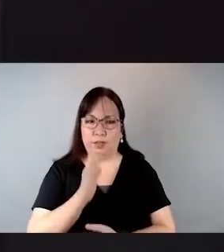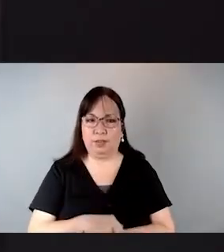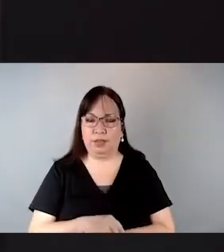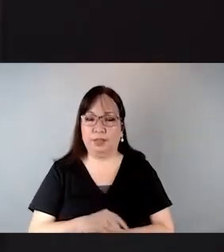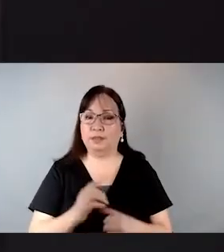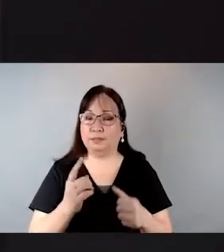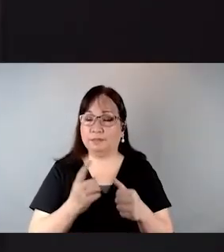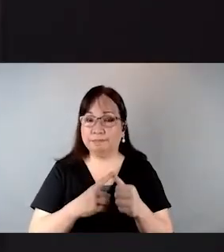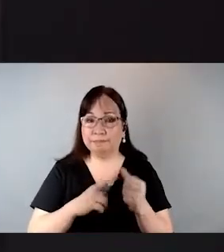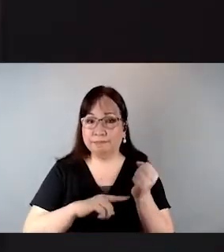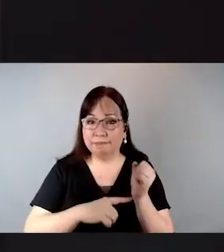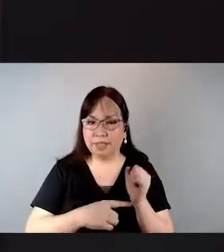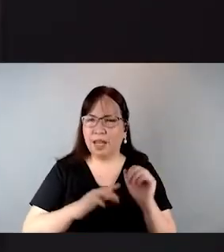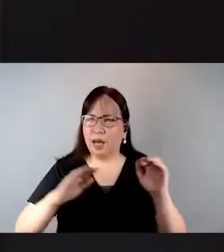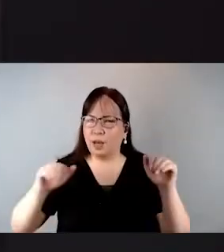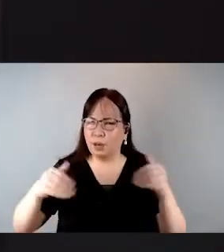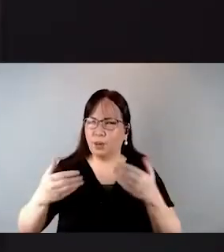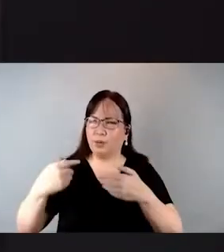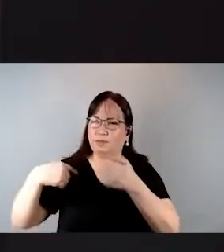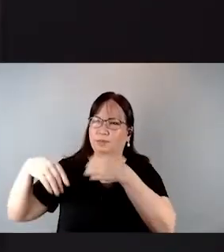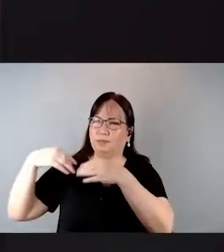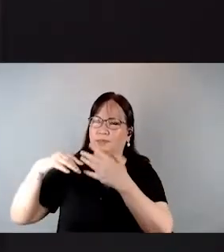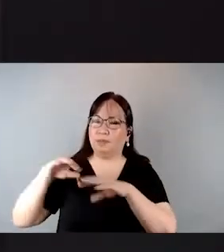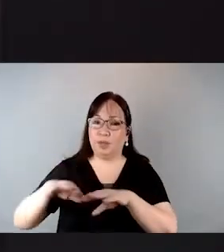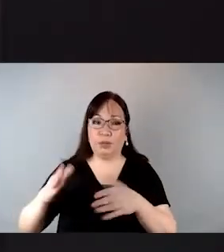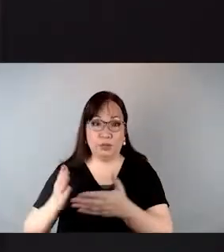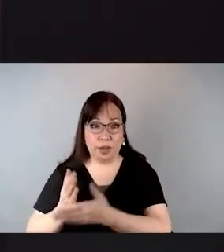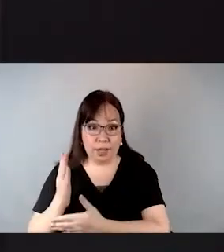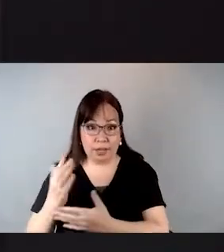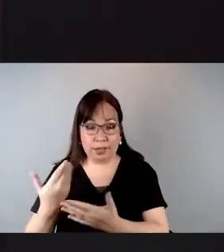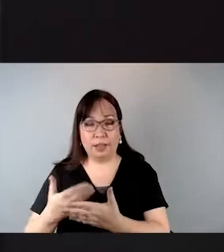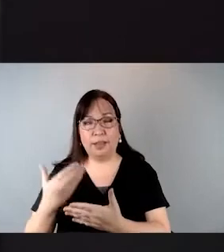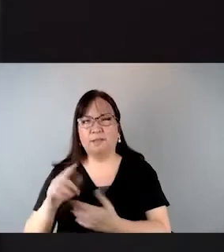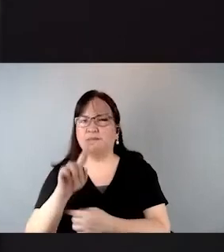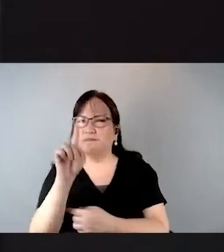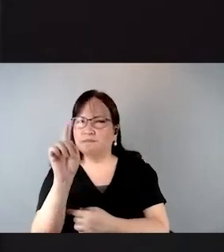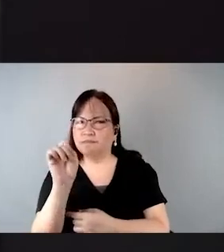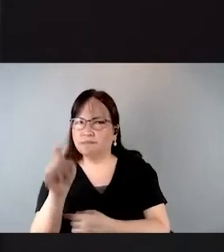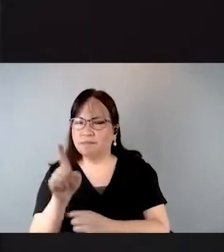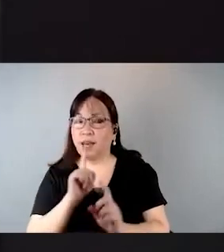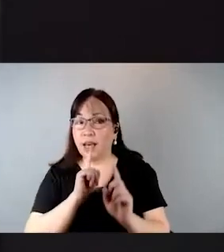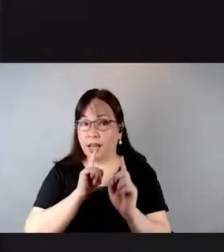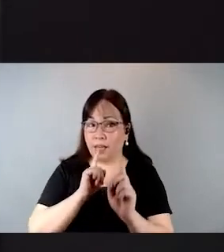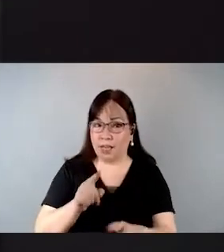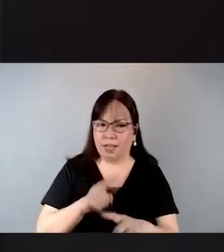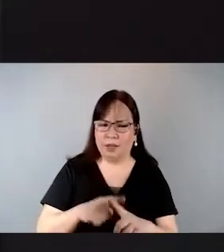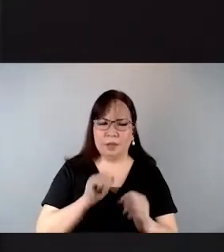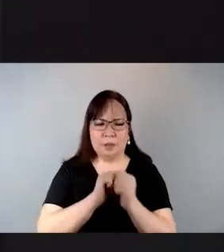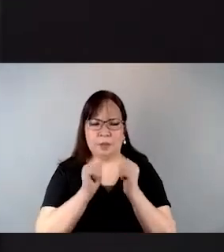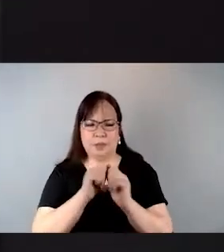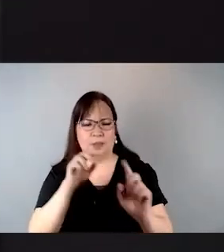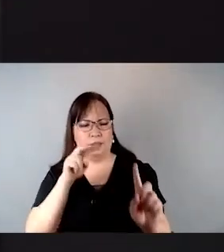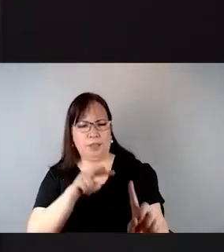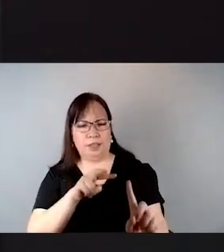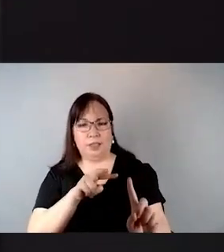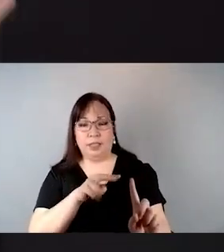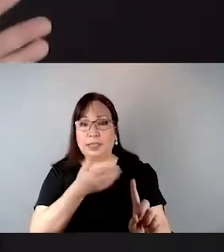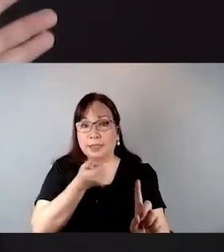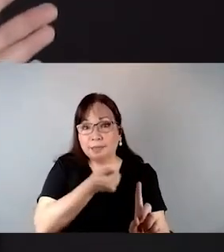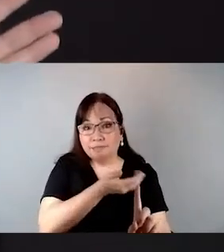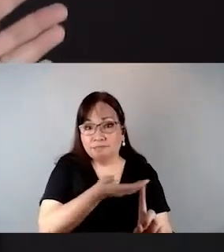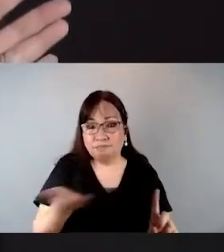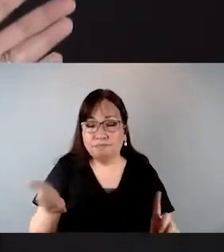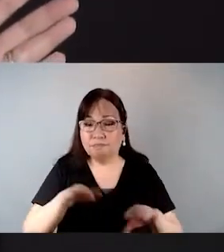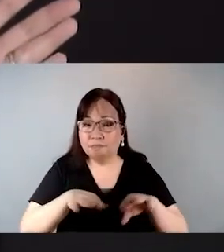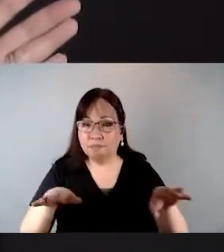first begin at the beginning of children's rights and proceed to answer the question, what does it mean to look at children as